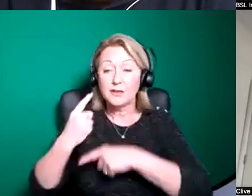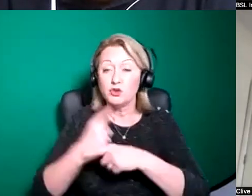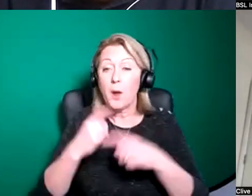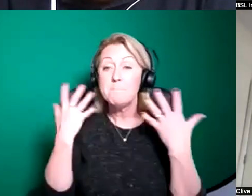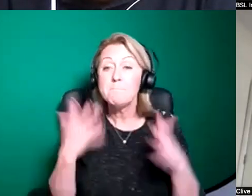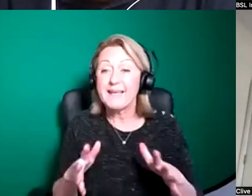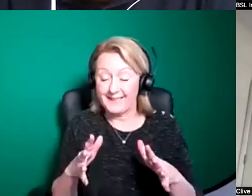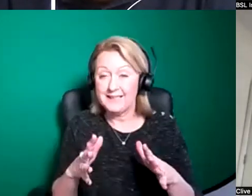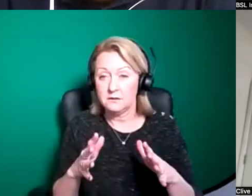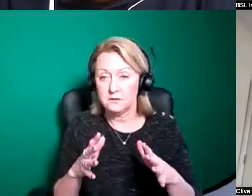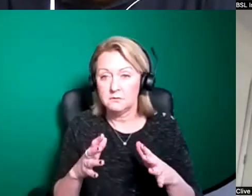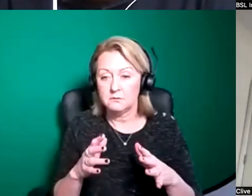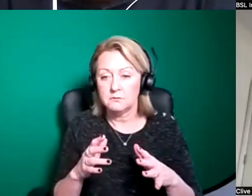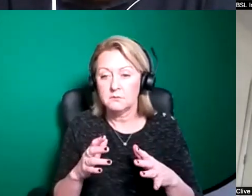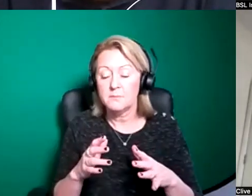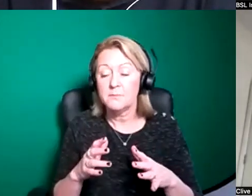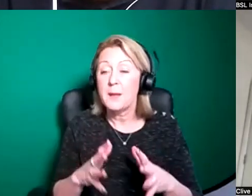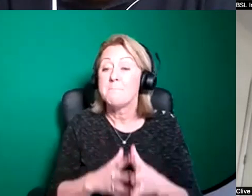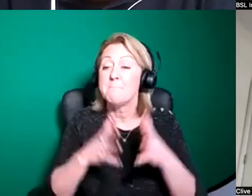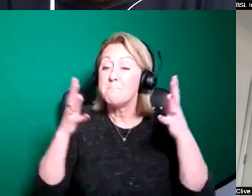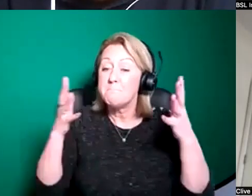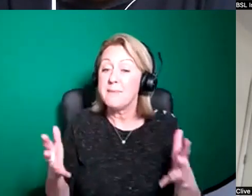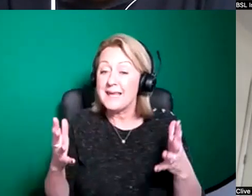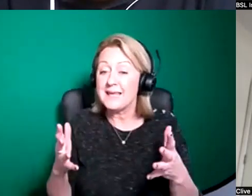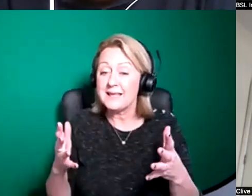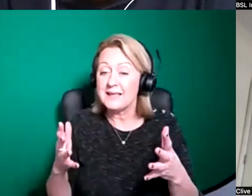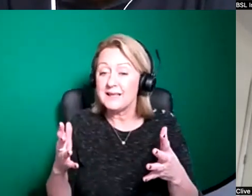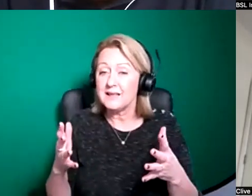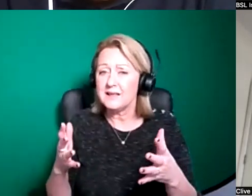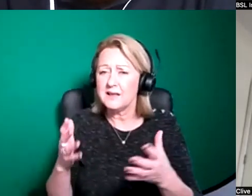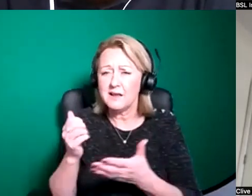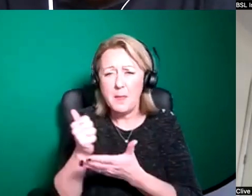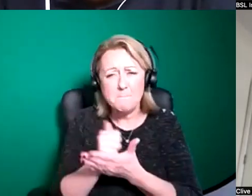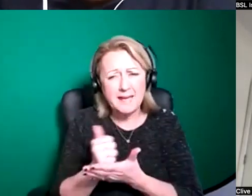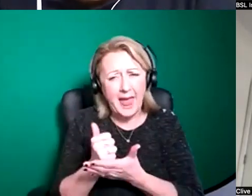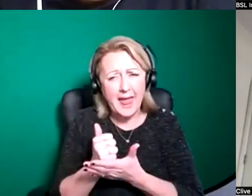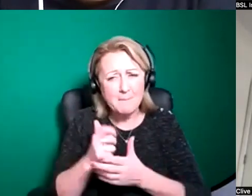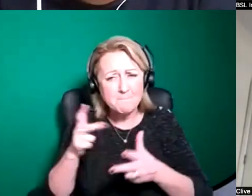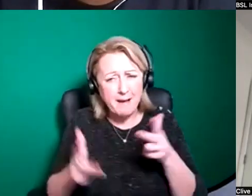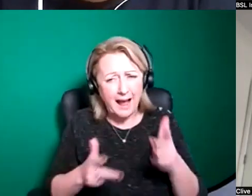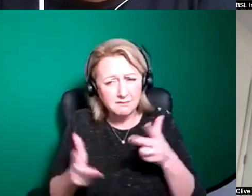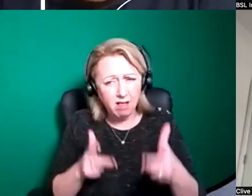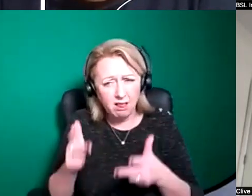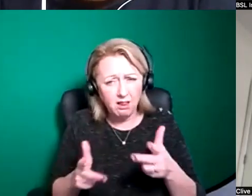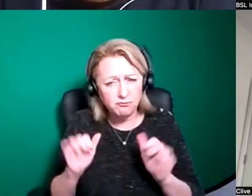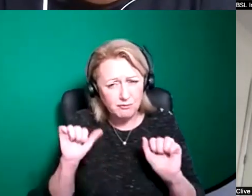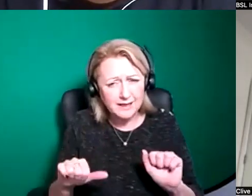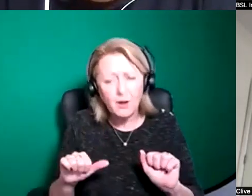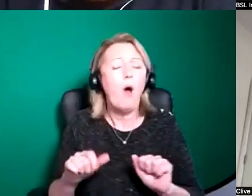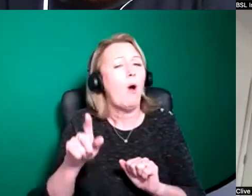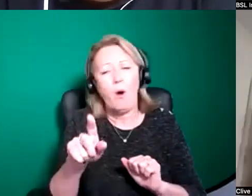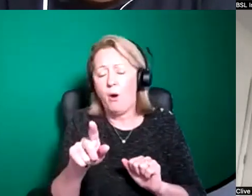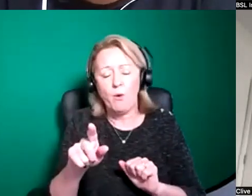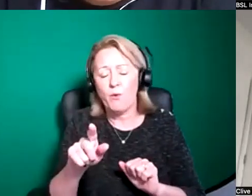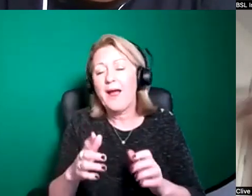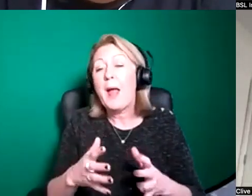the um big gay um the is the big gay bicycle is that yeah and big gay disco bike